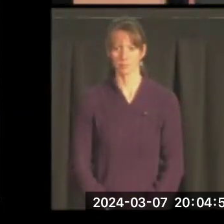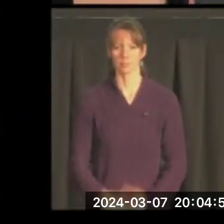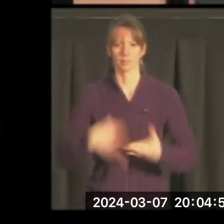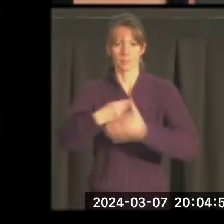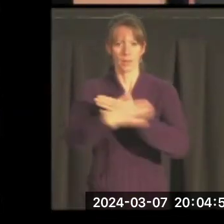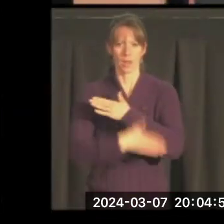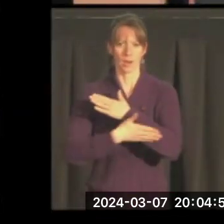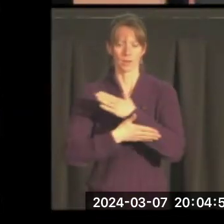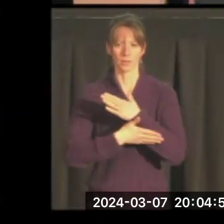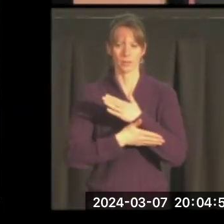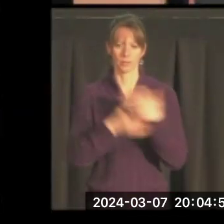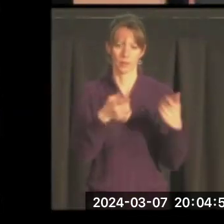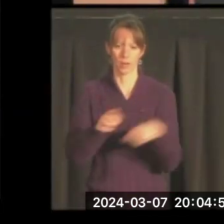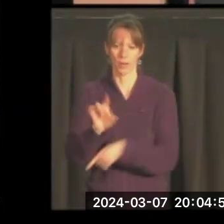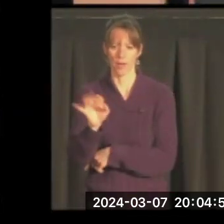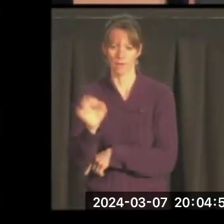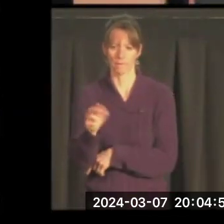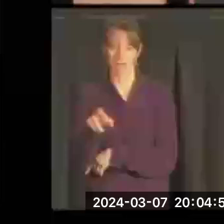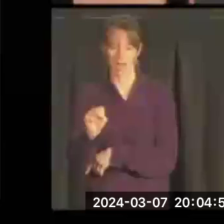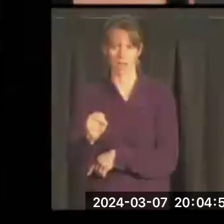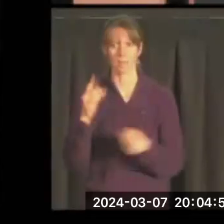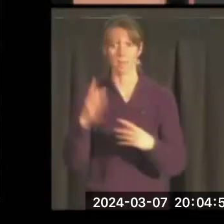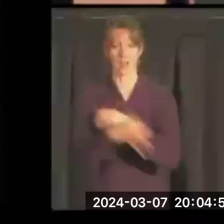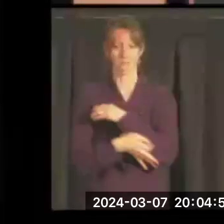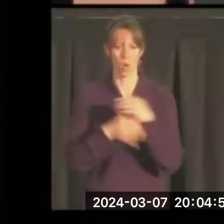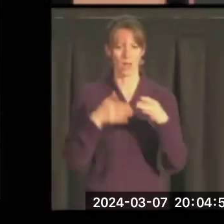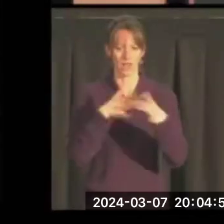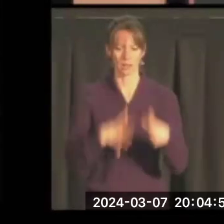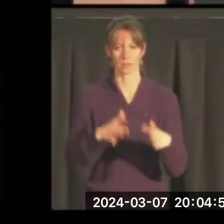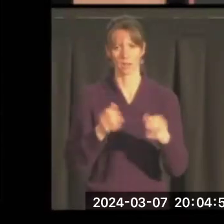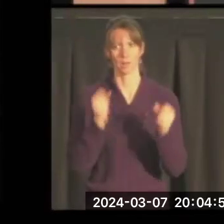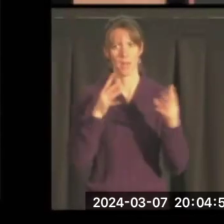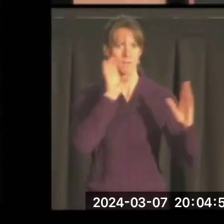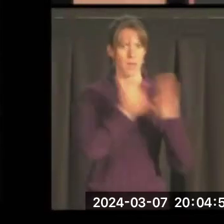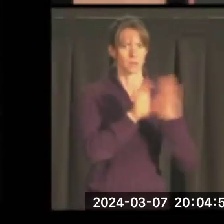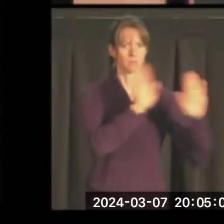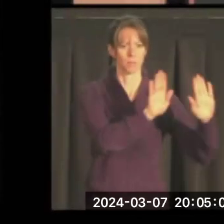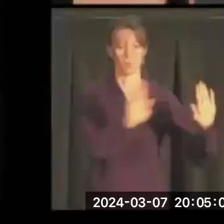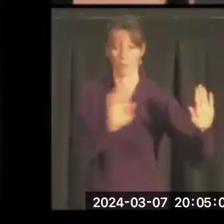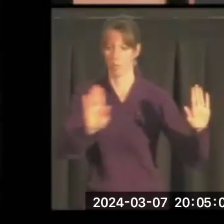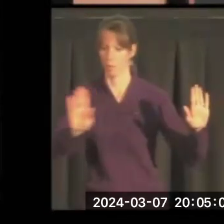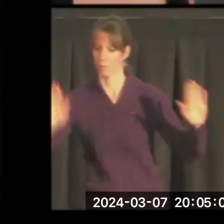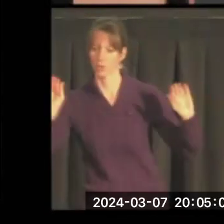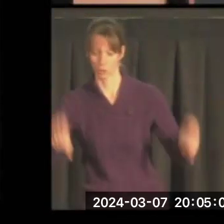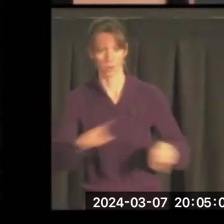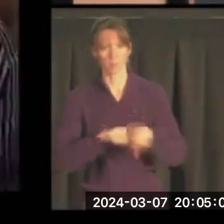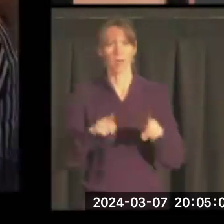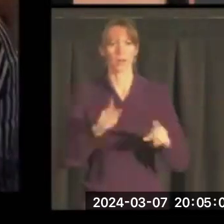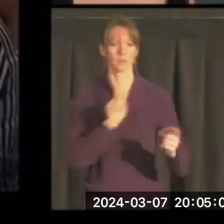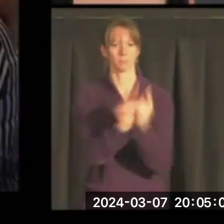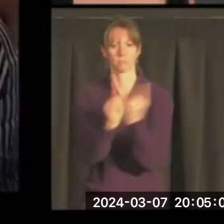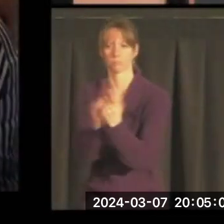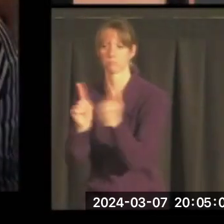visited any number of foreign leaders. And I could have a long series of photographs here. But the point is that he visited with many.